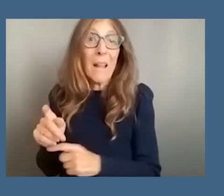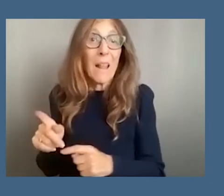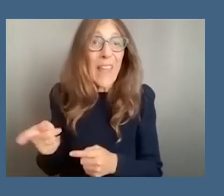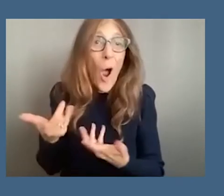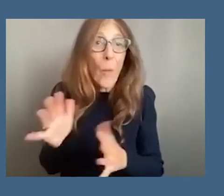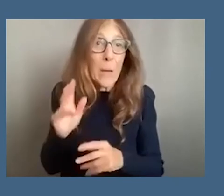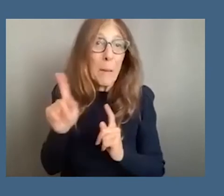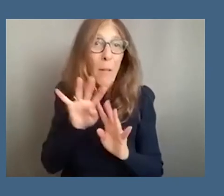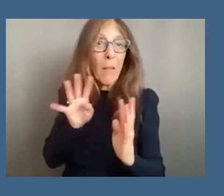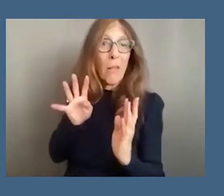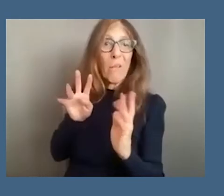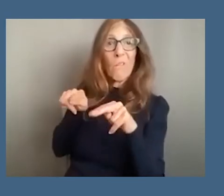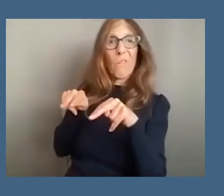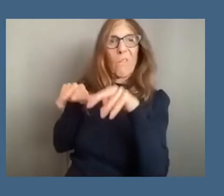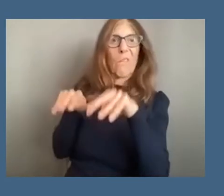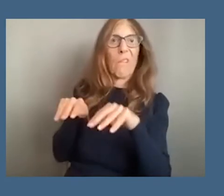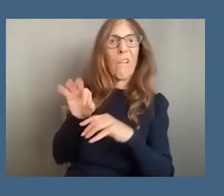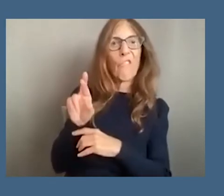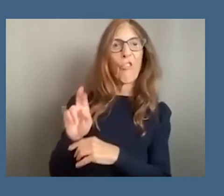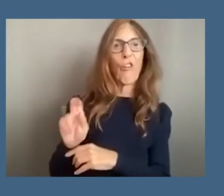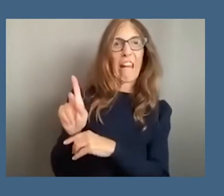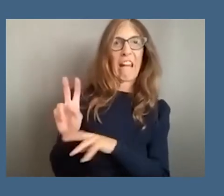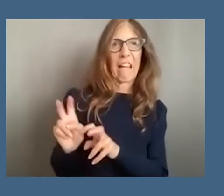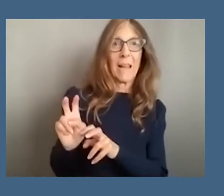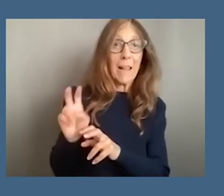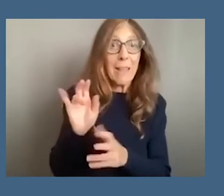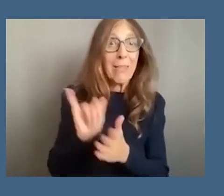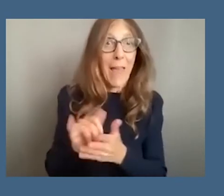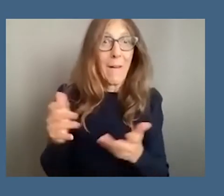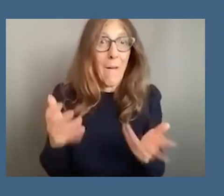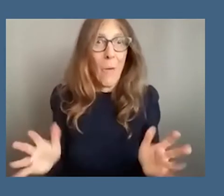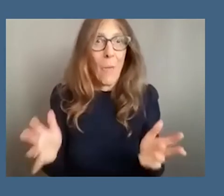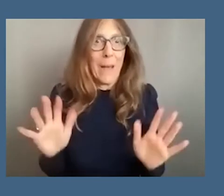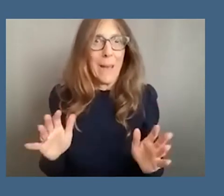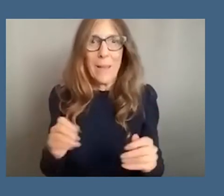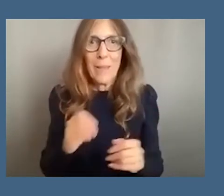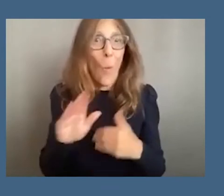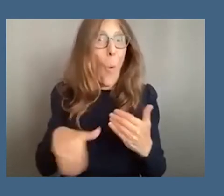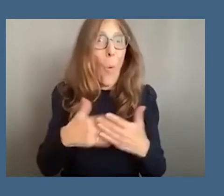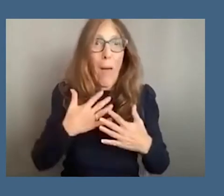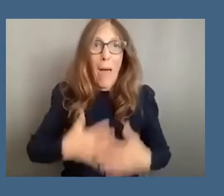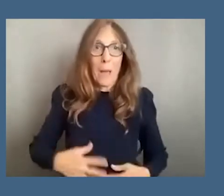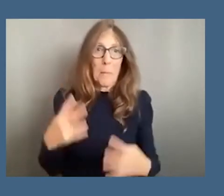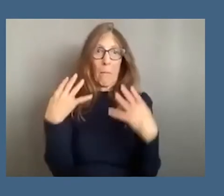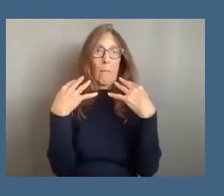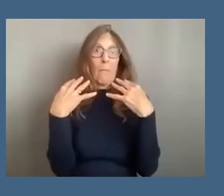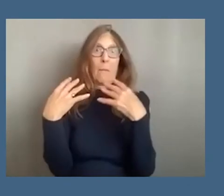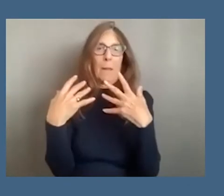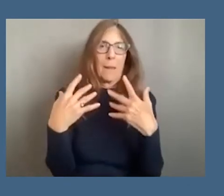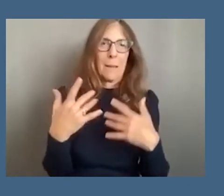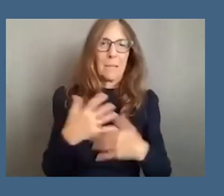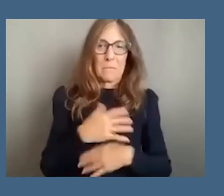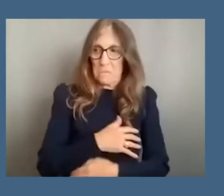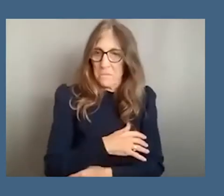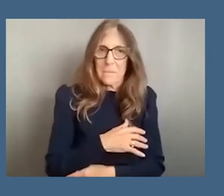so the the freak show had already your your your whole body your whole personality was already